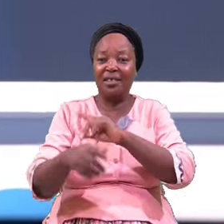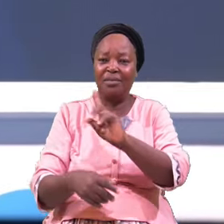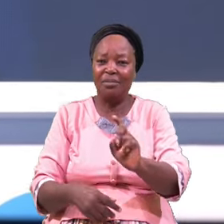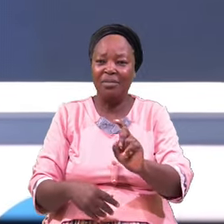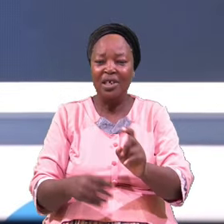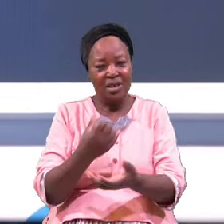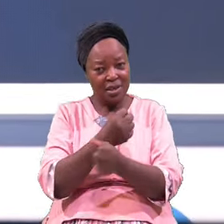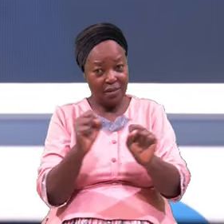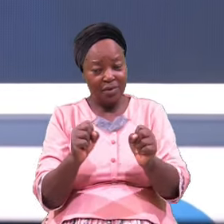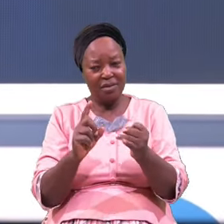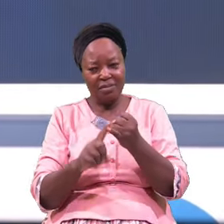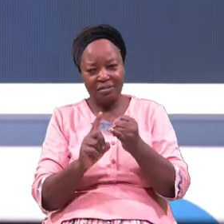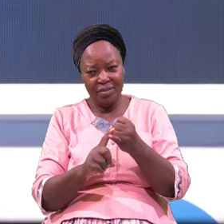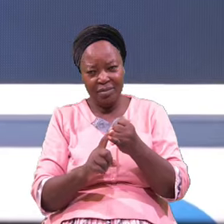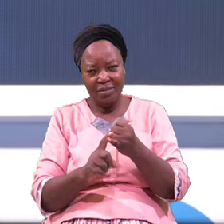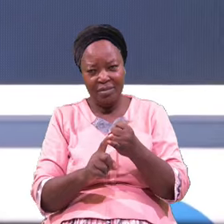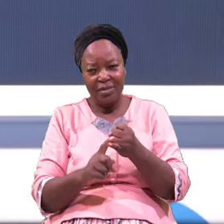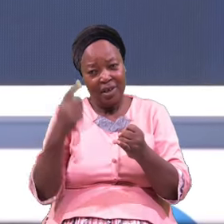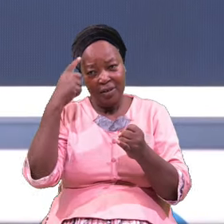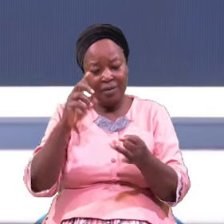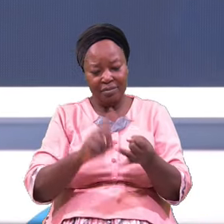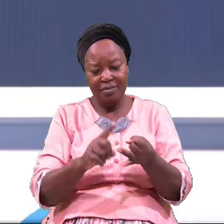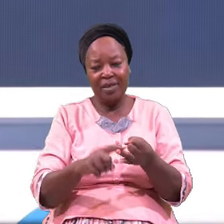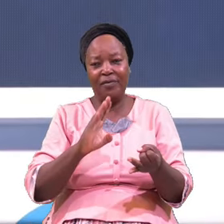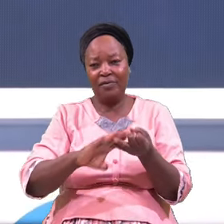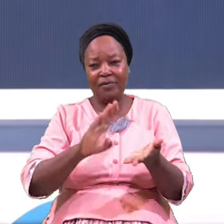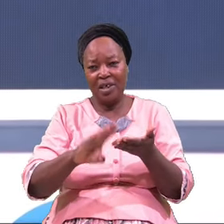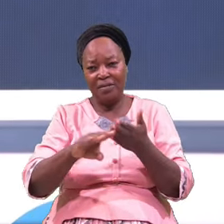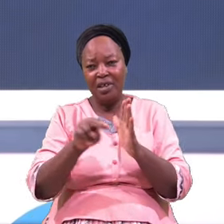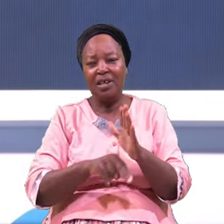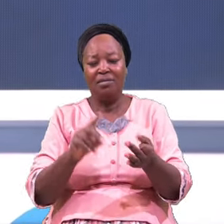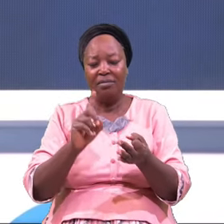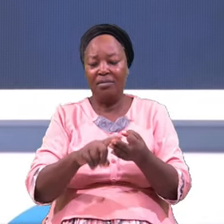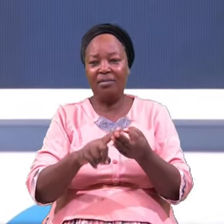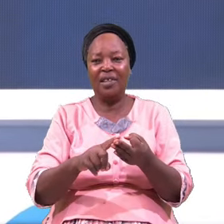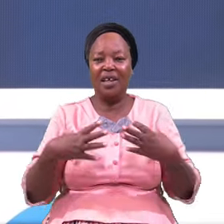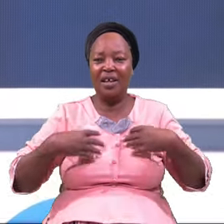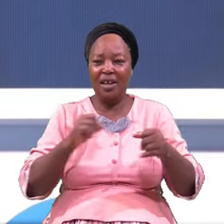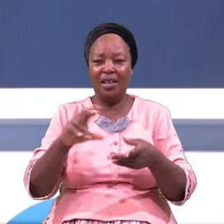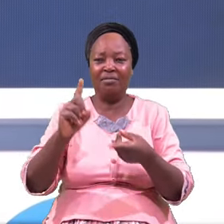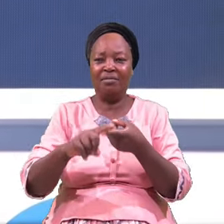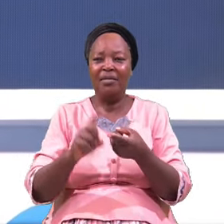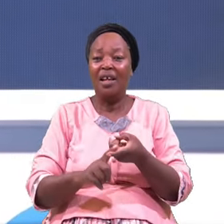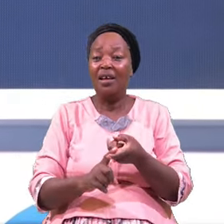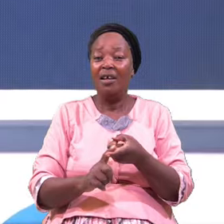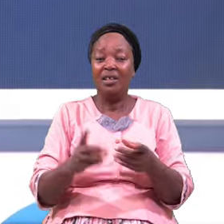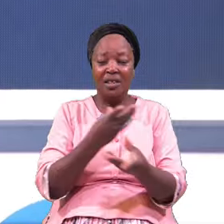Salvation Forgiveness Healing Deliverance